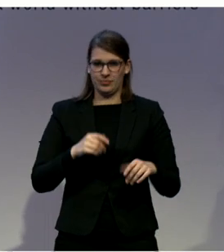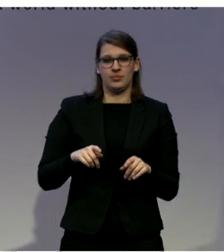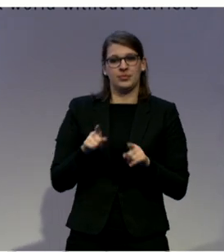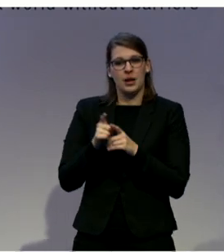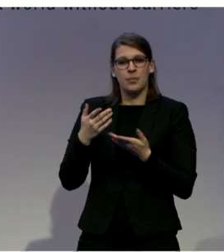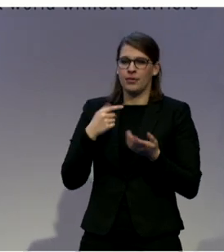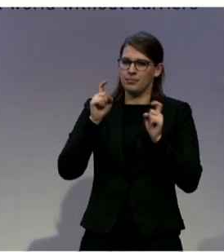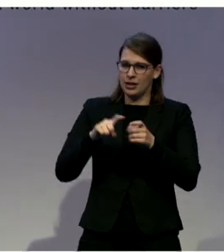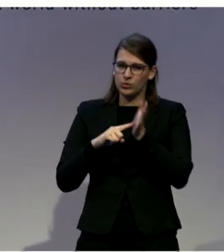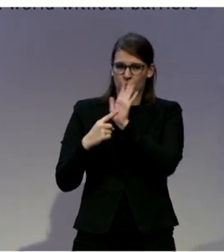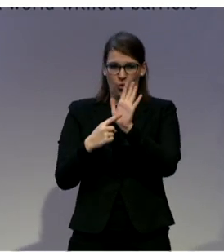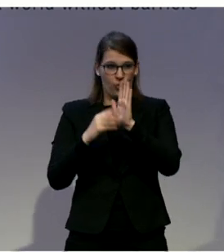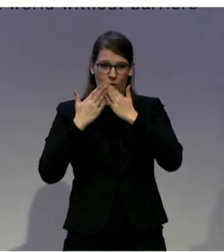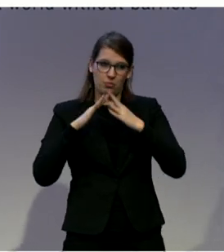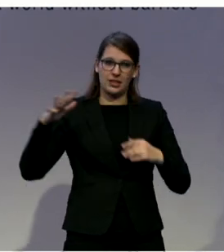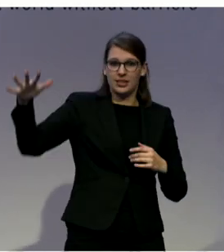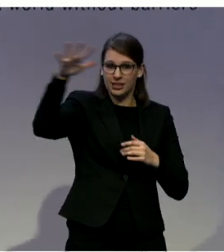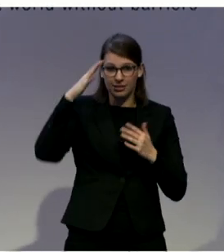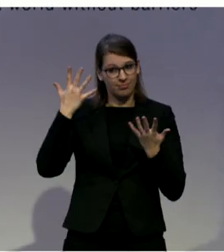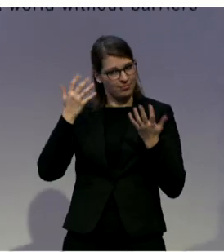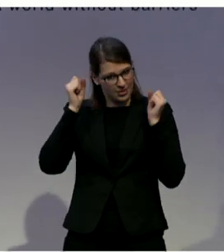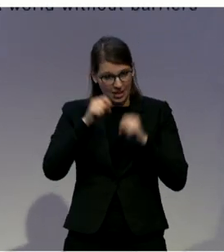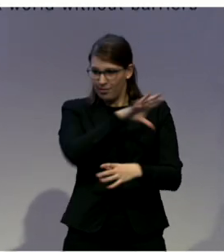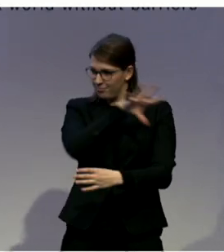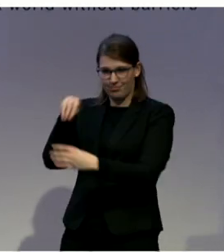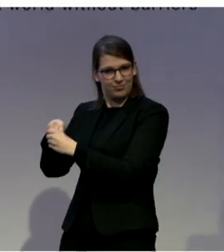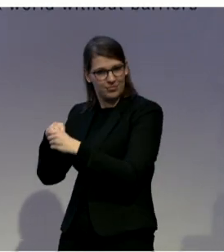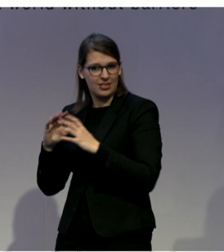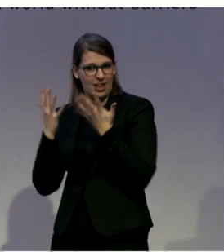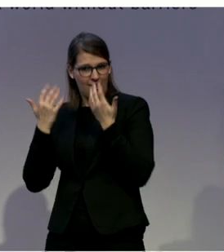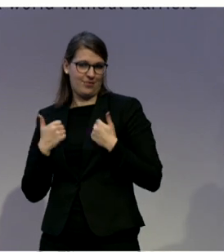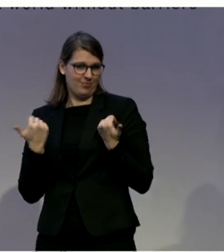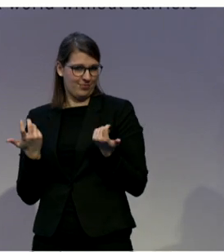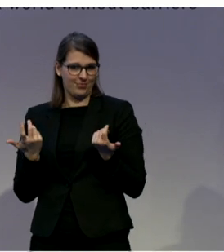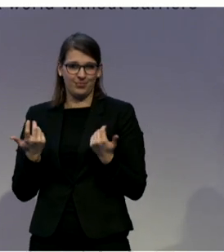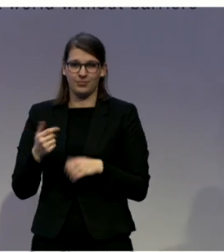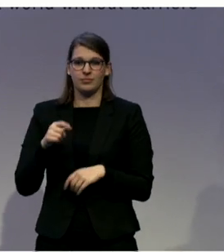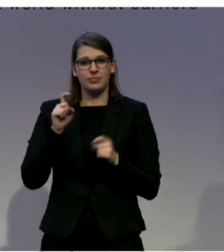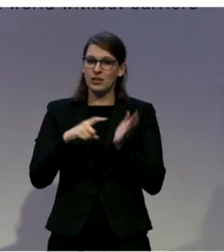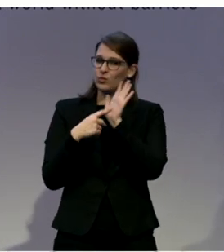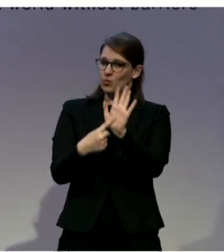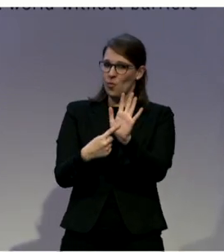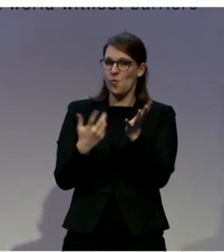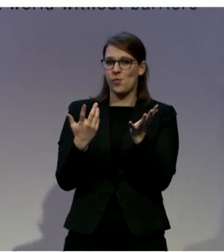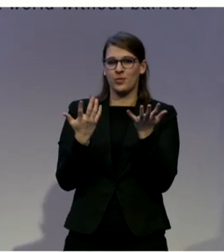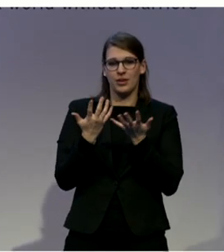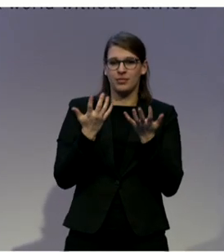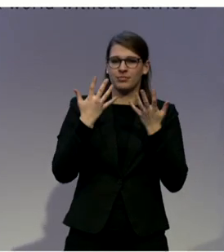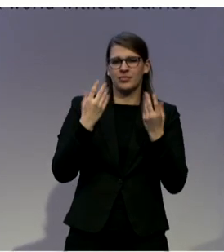expectations for those individuals, including employment, and all the, I suppose, the mainstream,